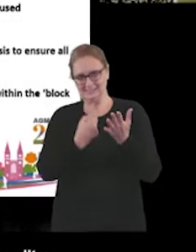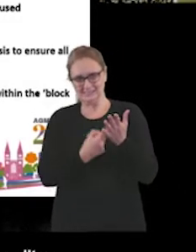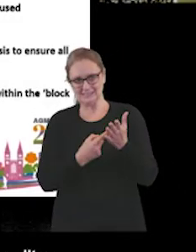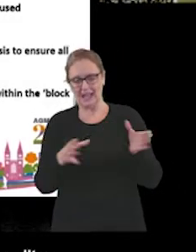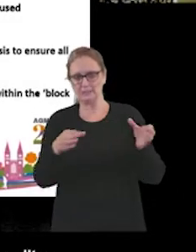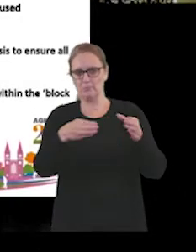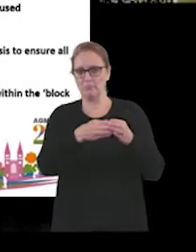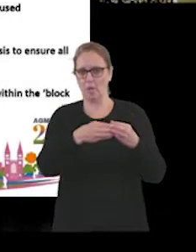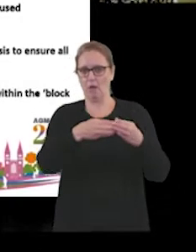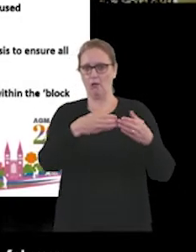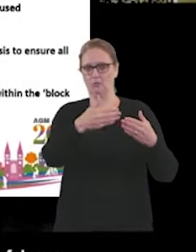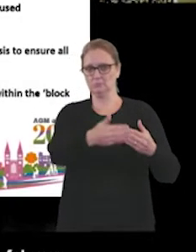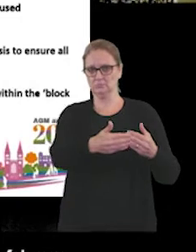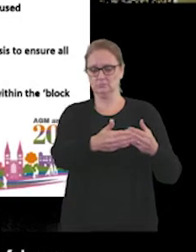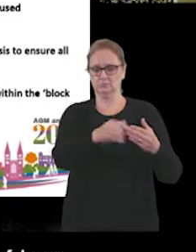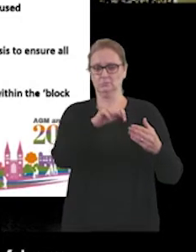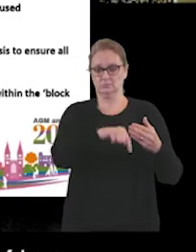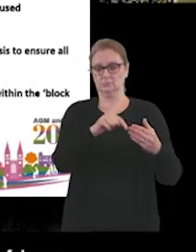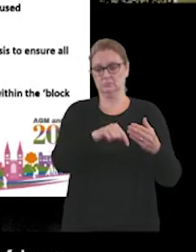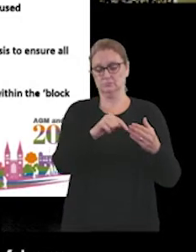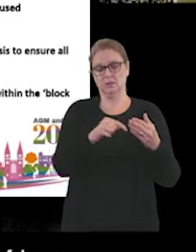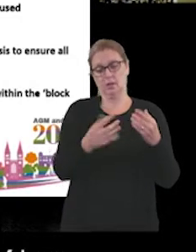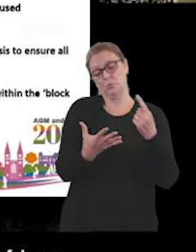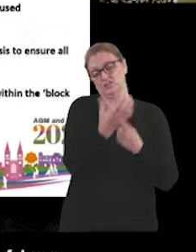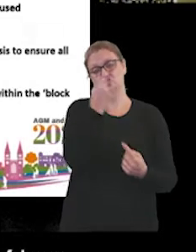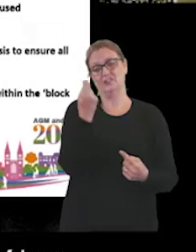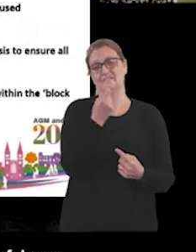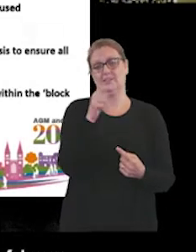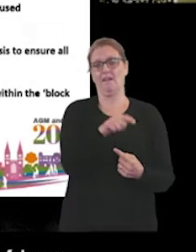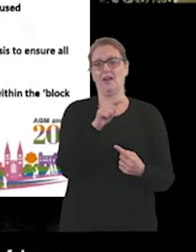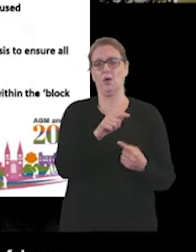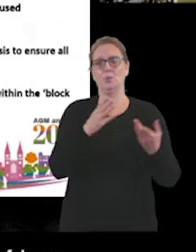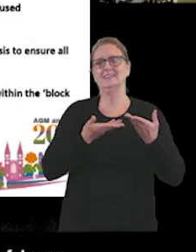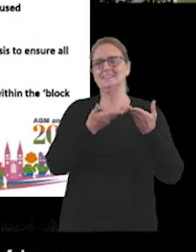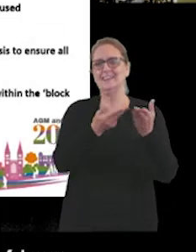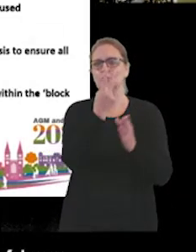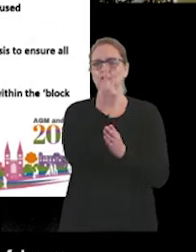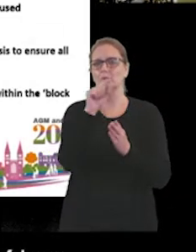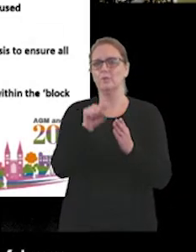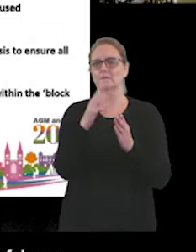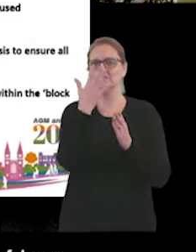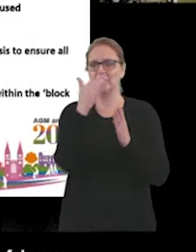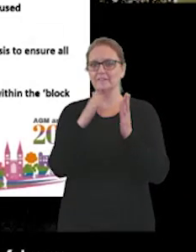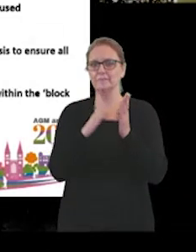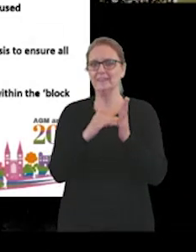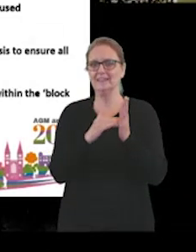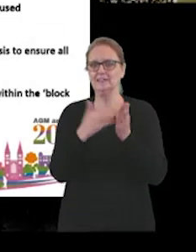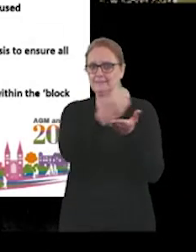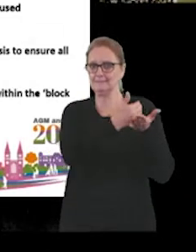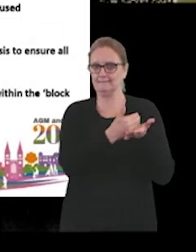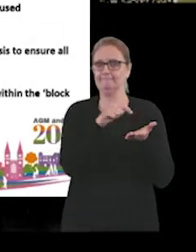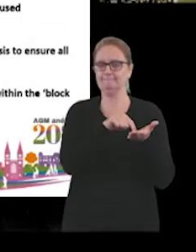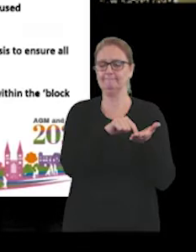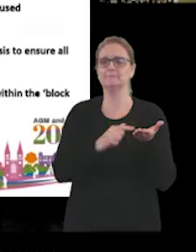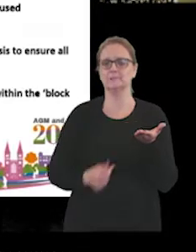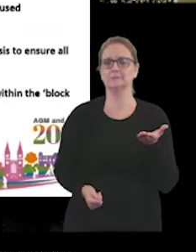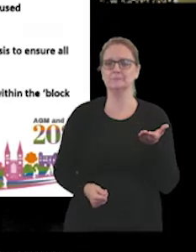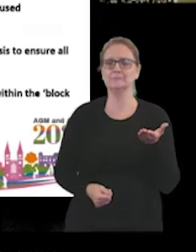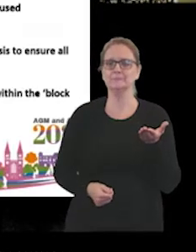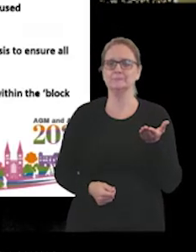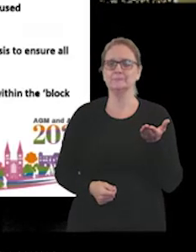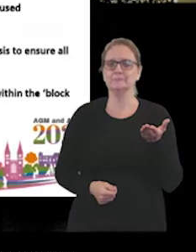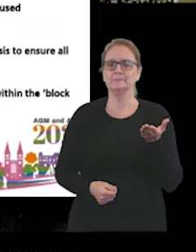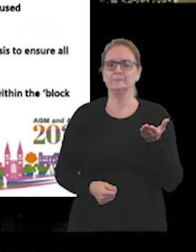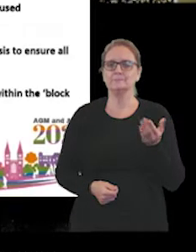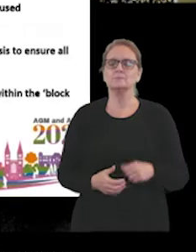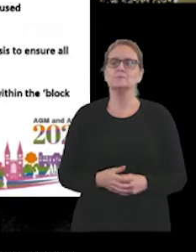within that block. And we did so in a successful way, delivering the £2.5 million surplus. And as you